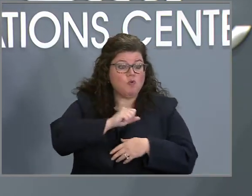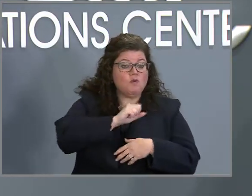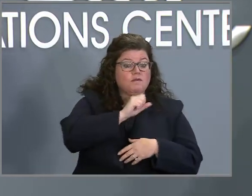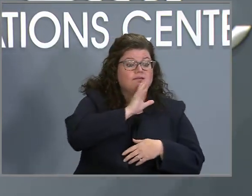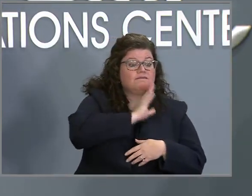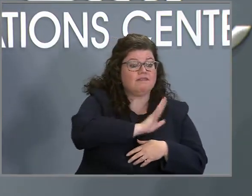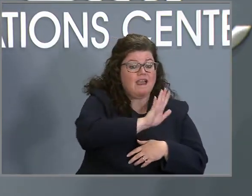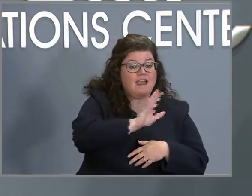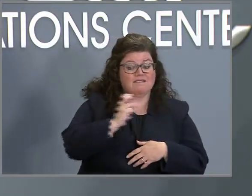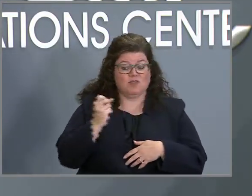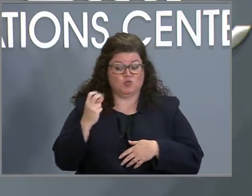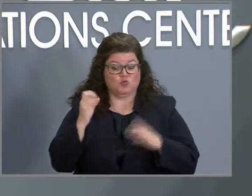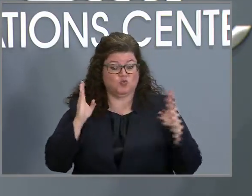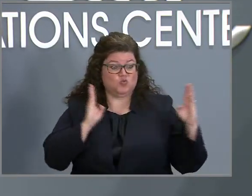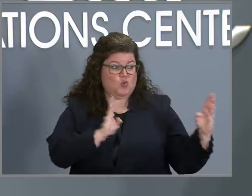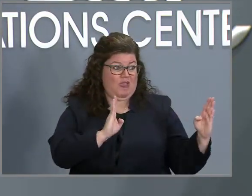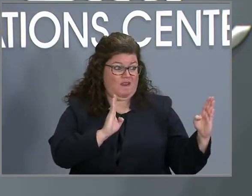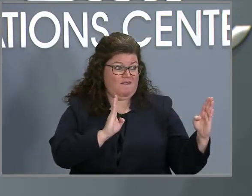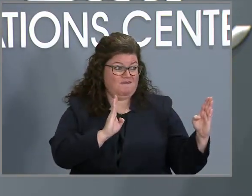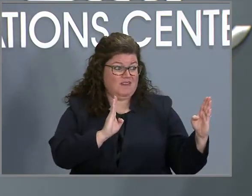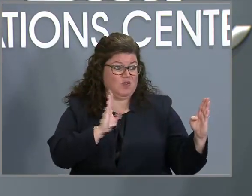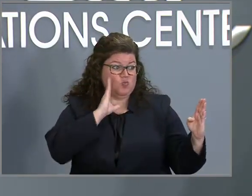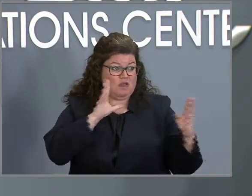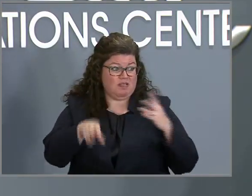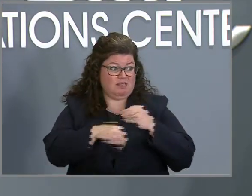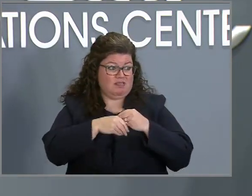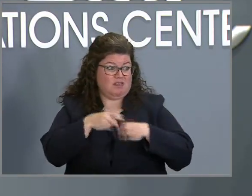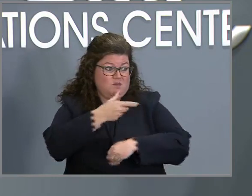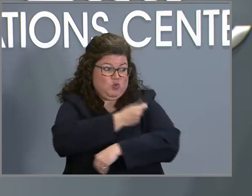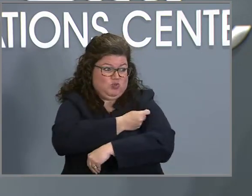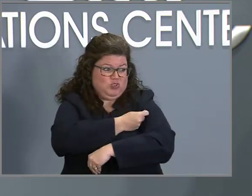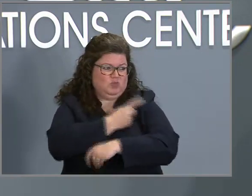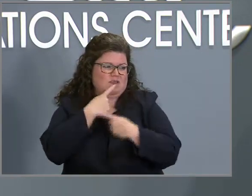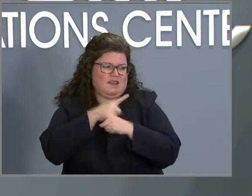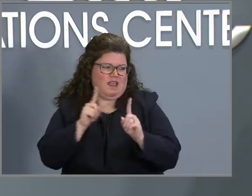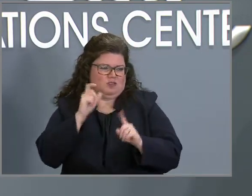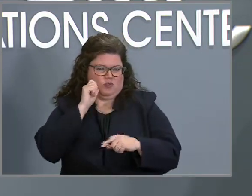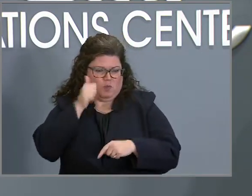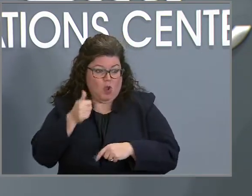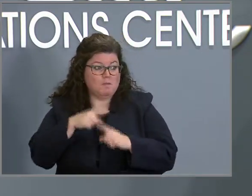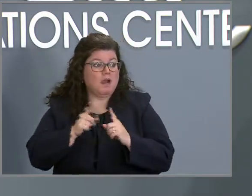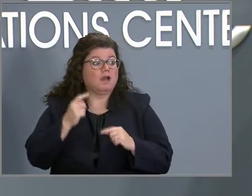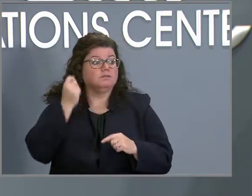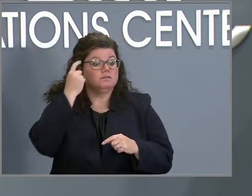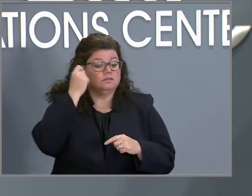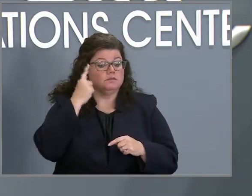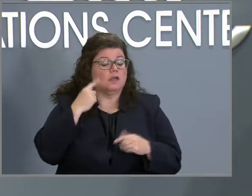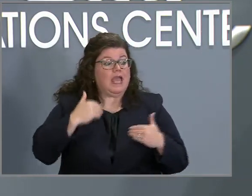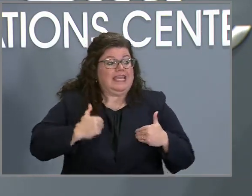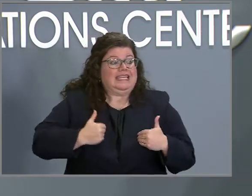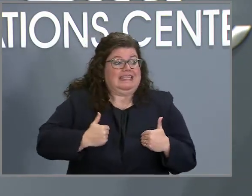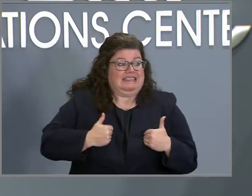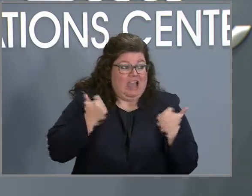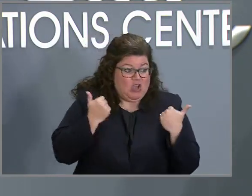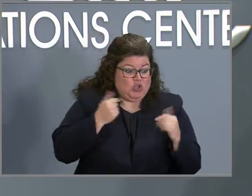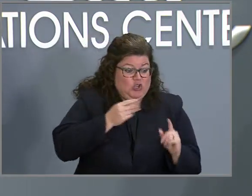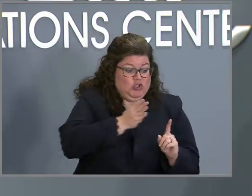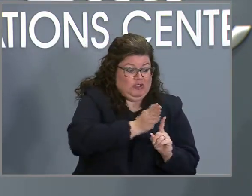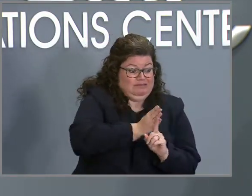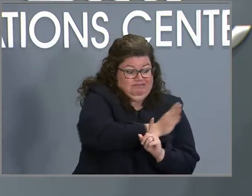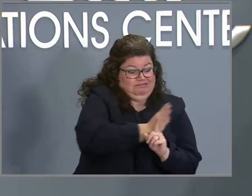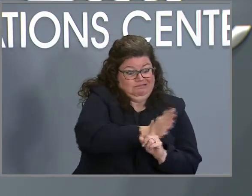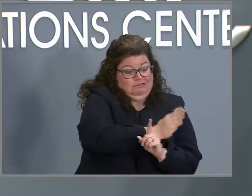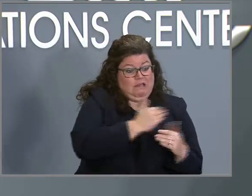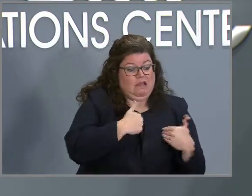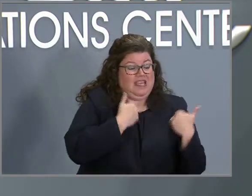olds, the younger age group from six months to five months. know there are studies happening now to look at, uh, possible vaccination recommendations for that age group. And